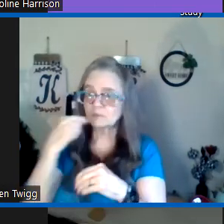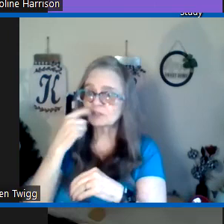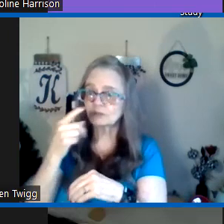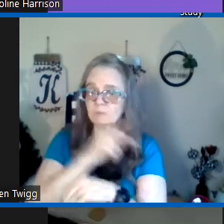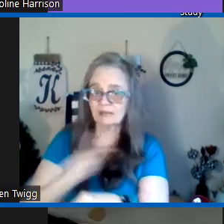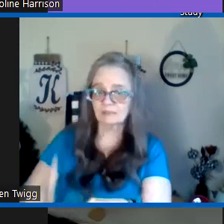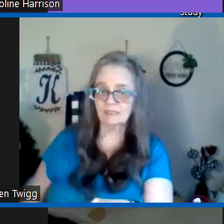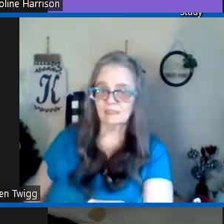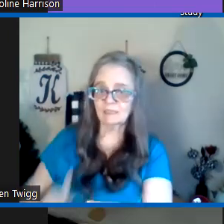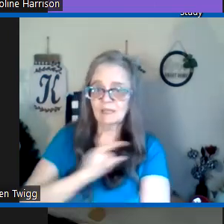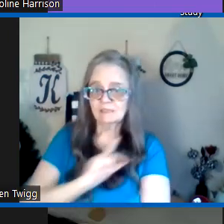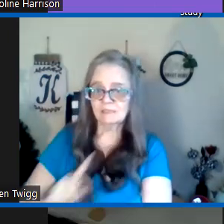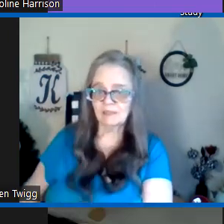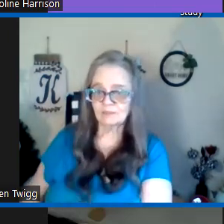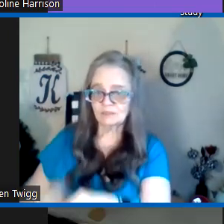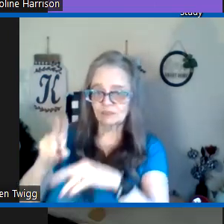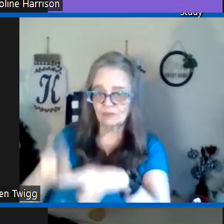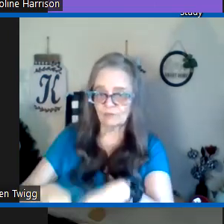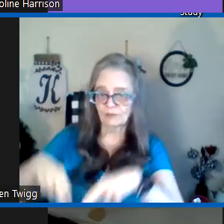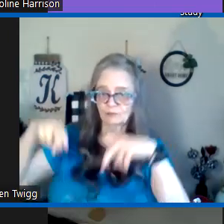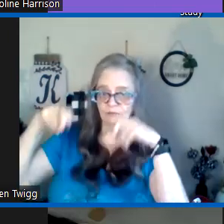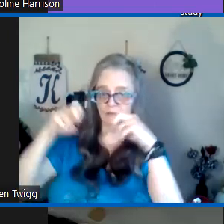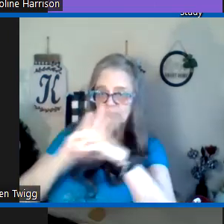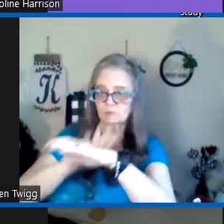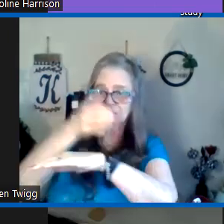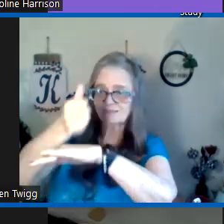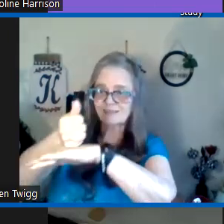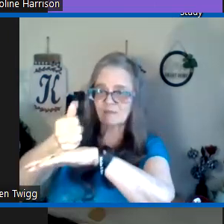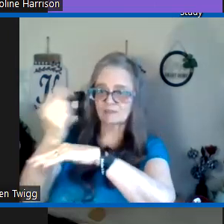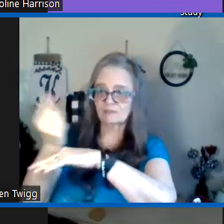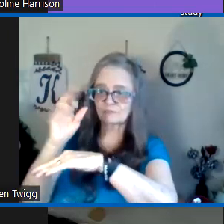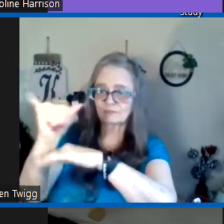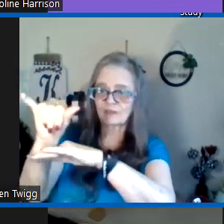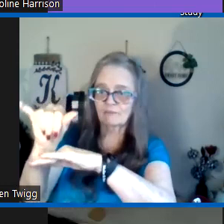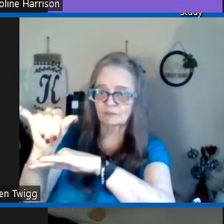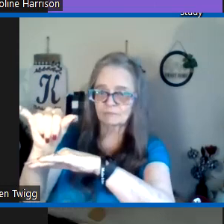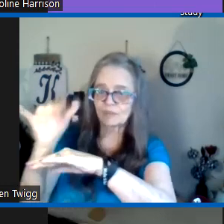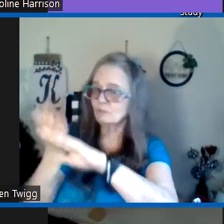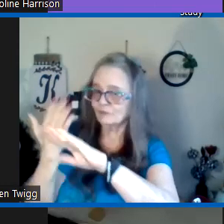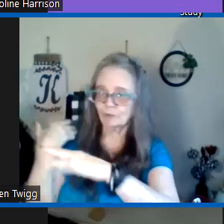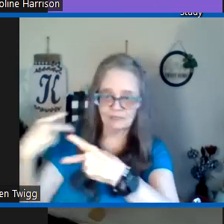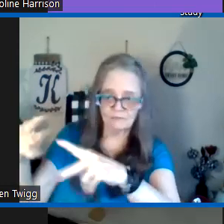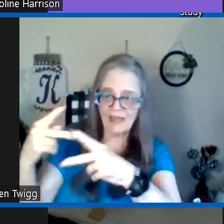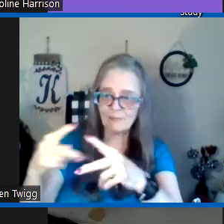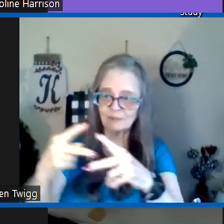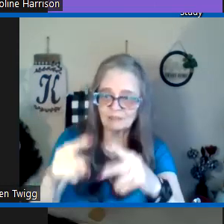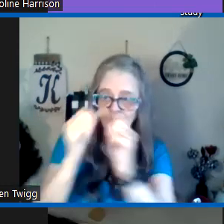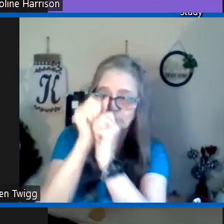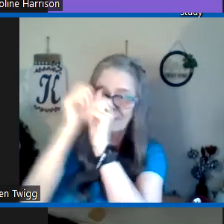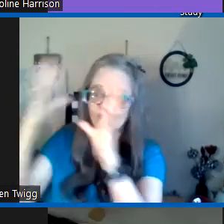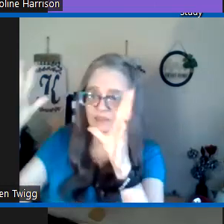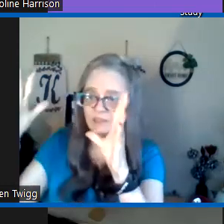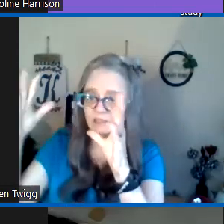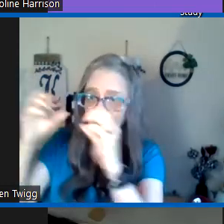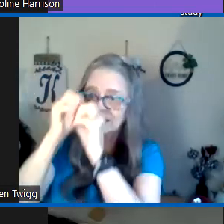he was told about King David's throne that would be established forever before it ever happened